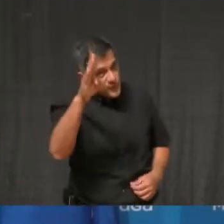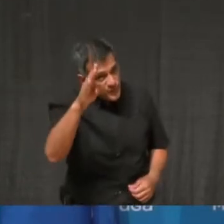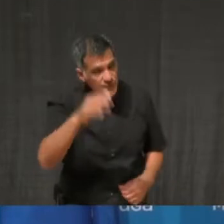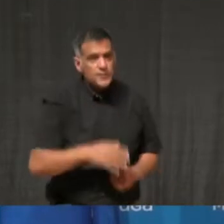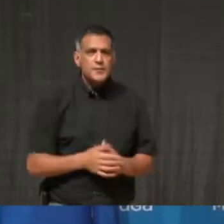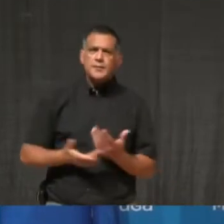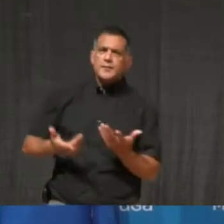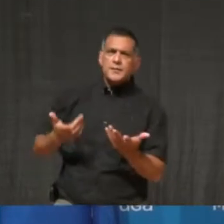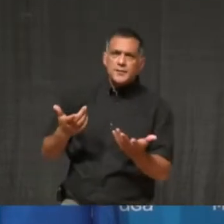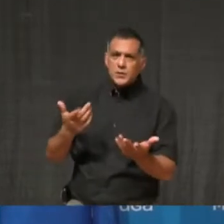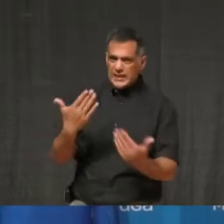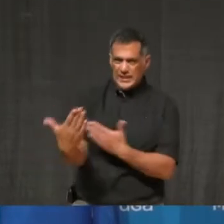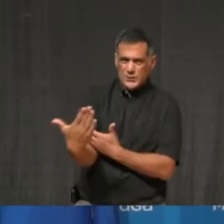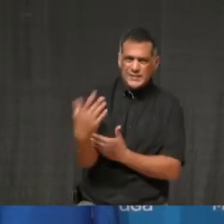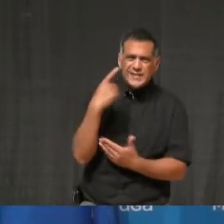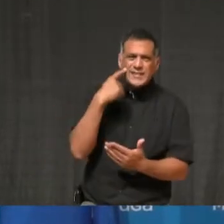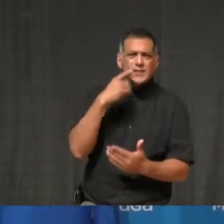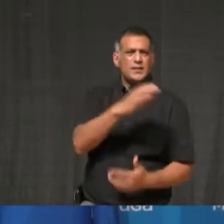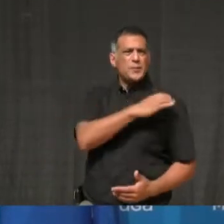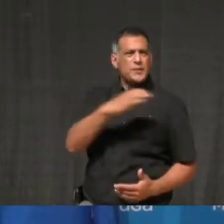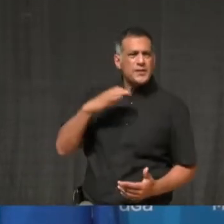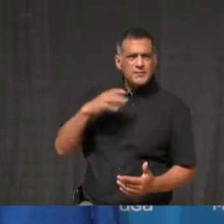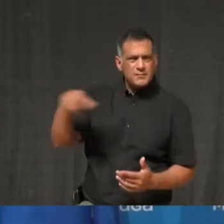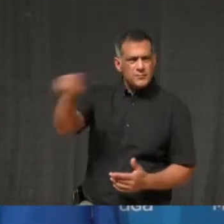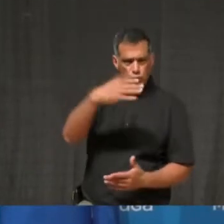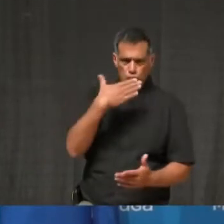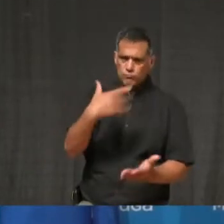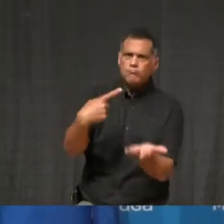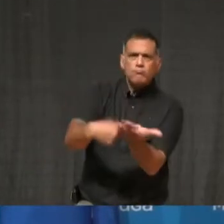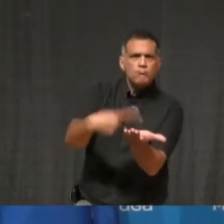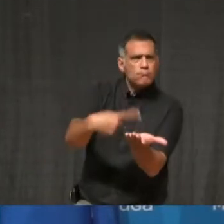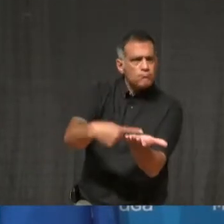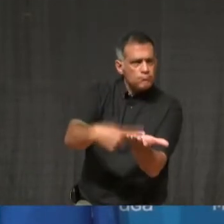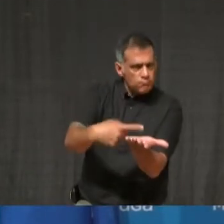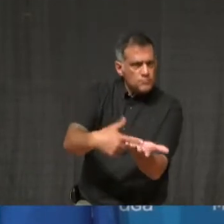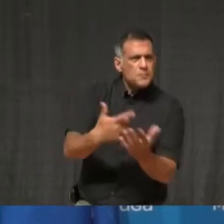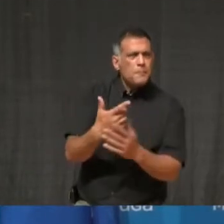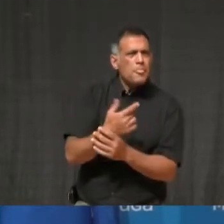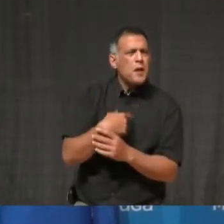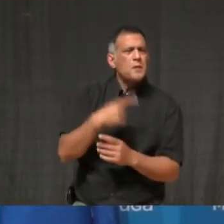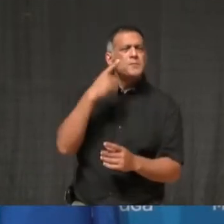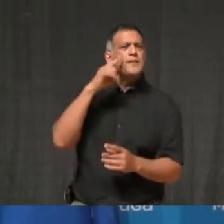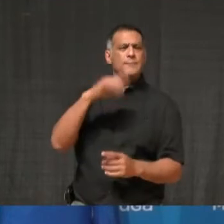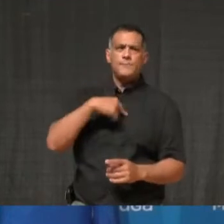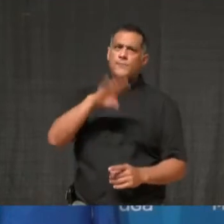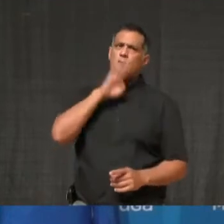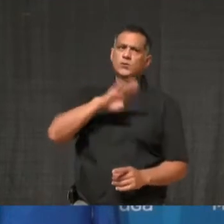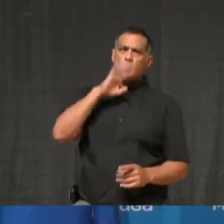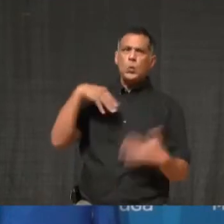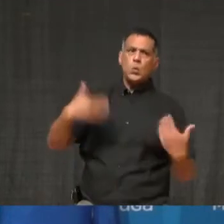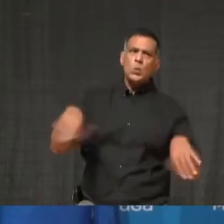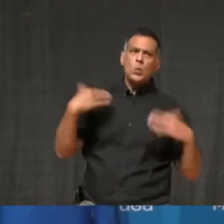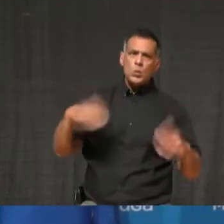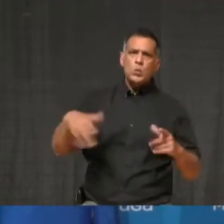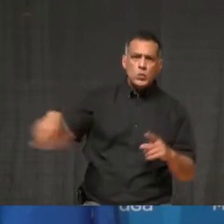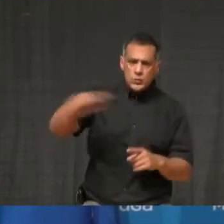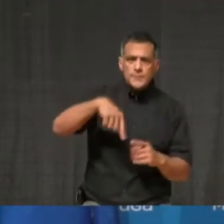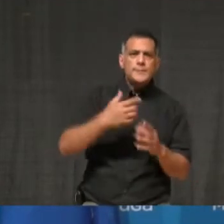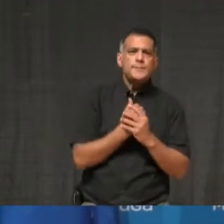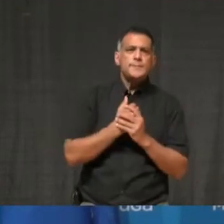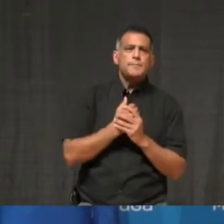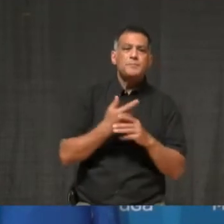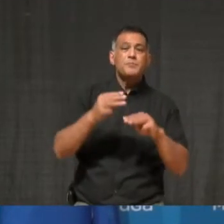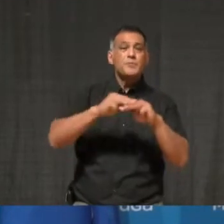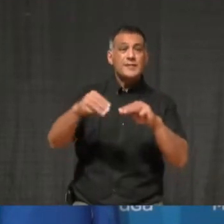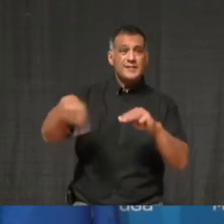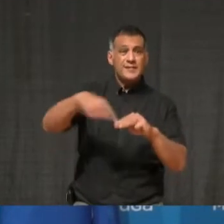today at Council, it seemed everyone had a really good discussion, and there was a lot of frustration about how, you know, Mississauga's numbers